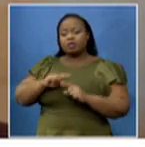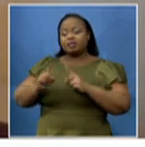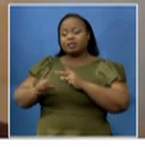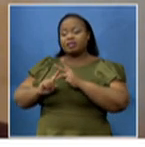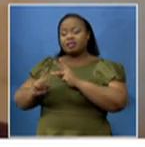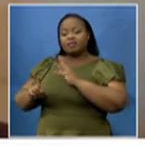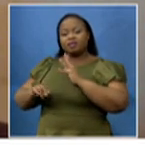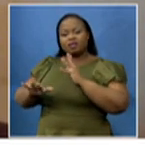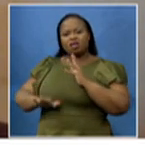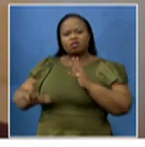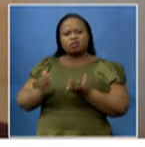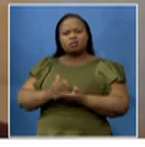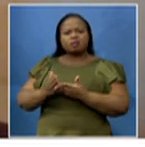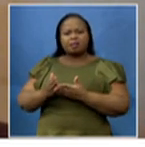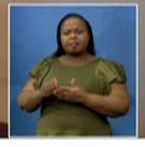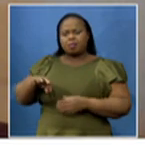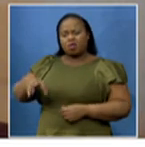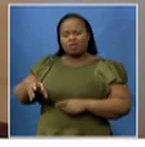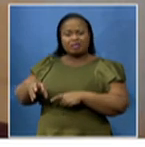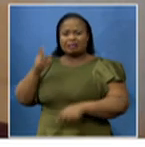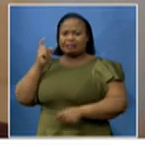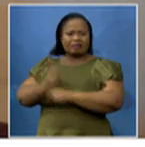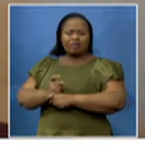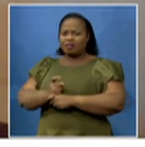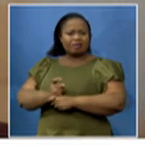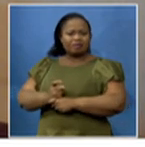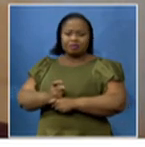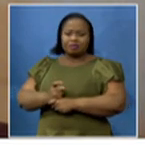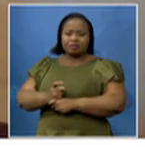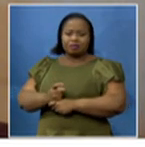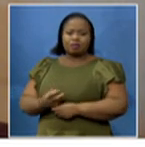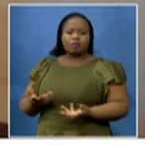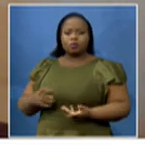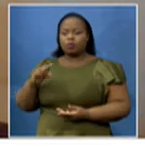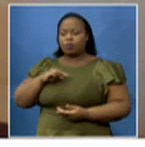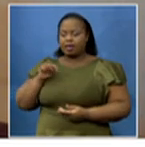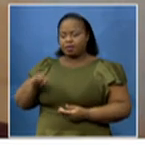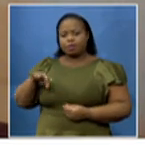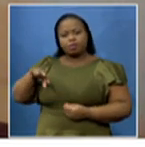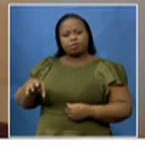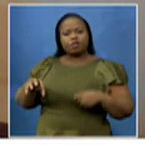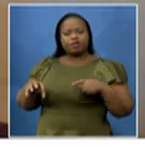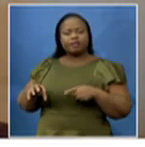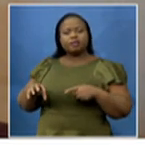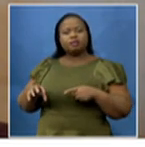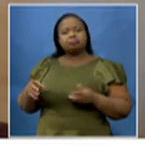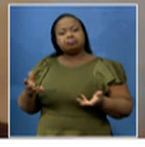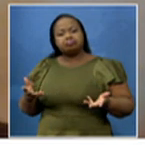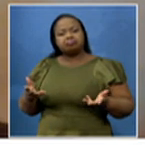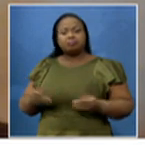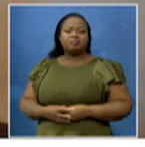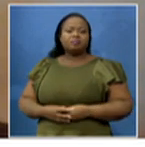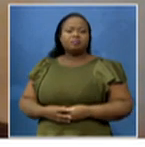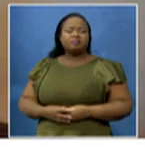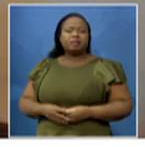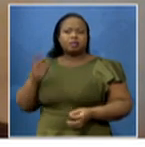those provinces that are just difficult in that you'll find that in that particular province, we have seen, particularly